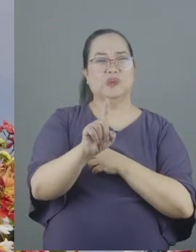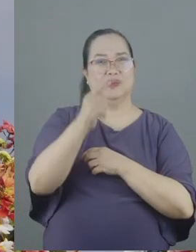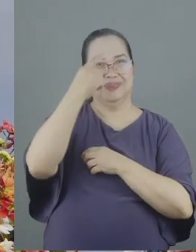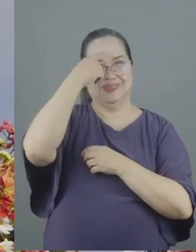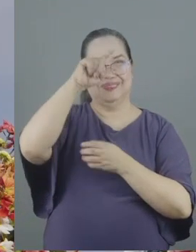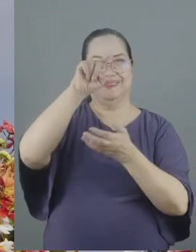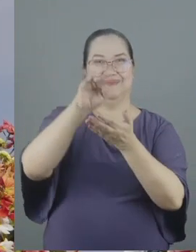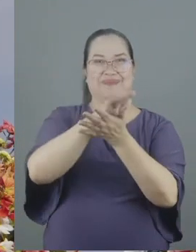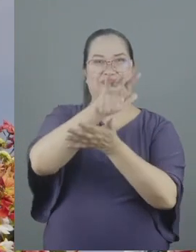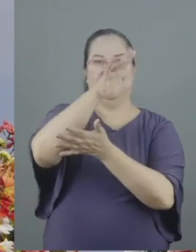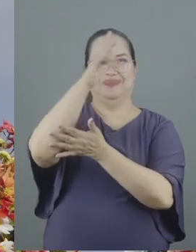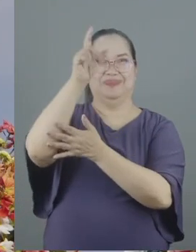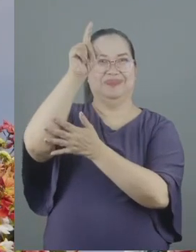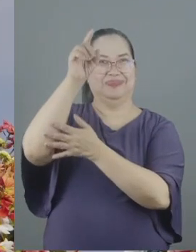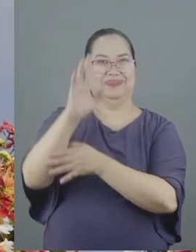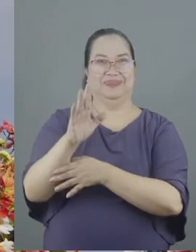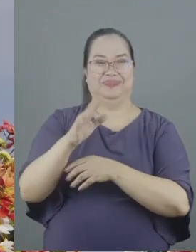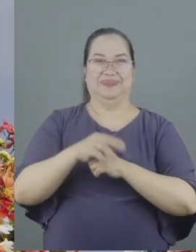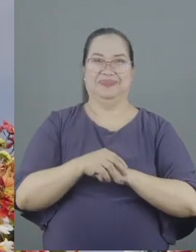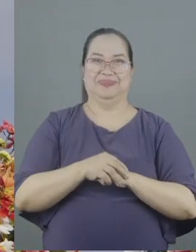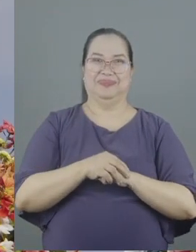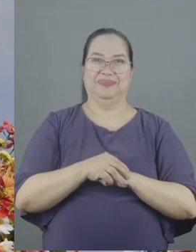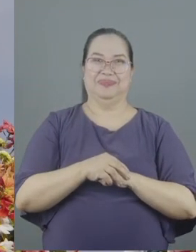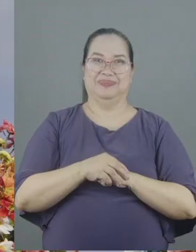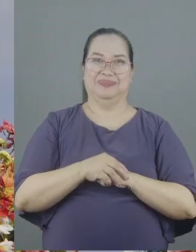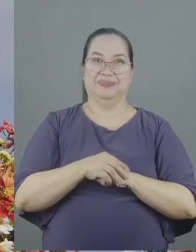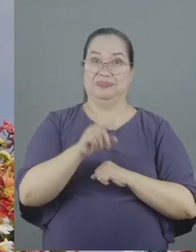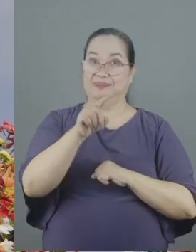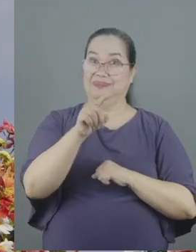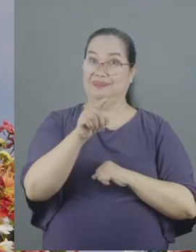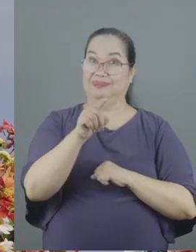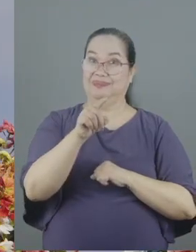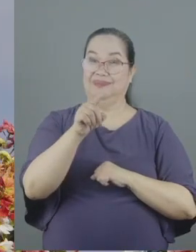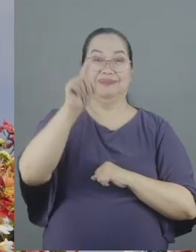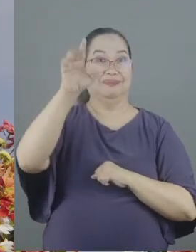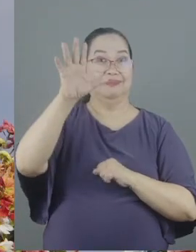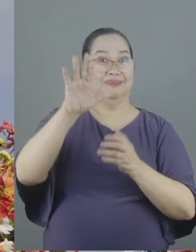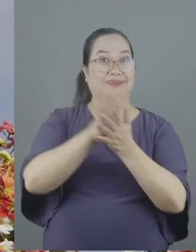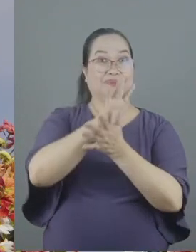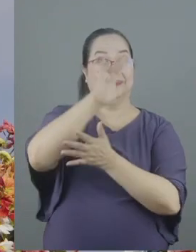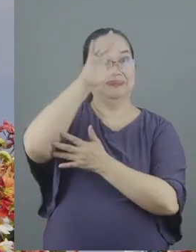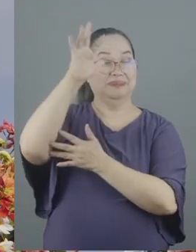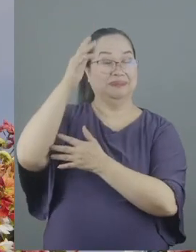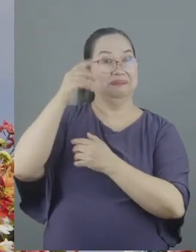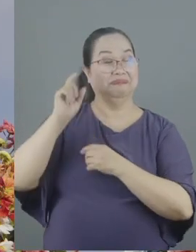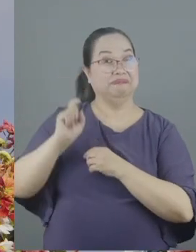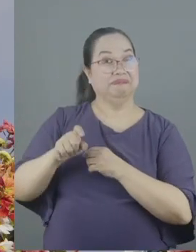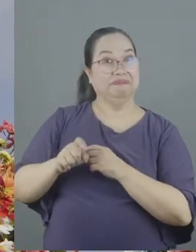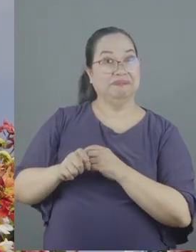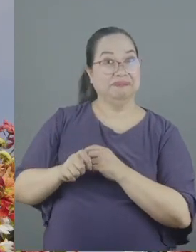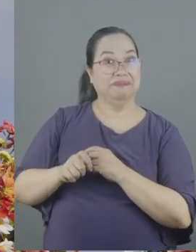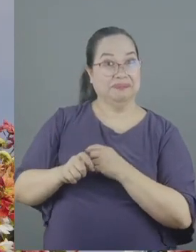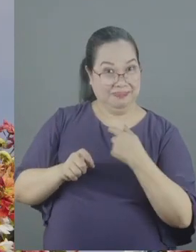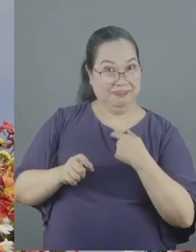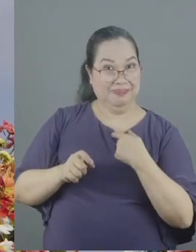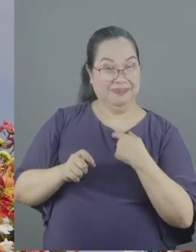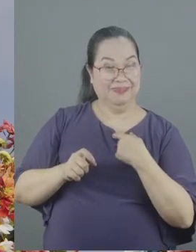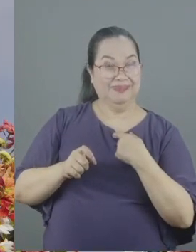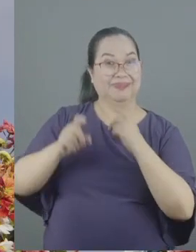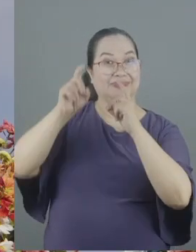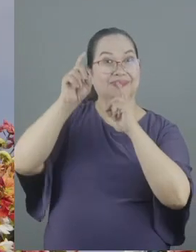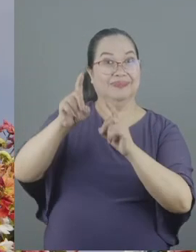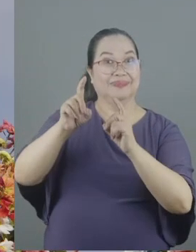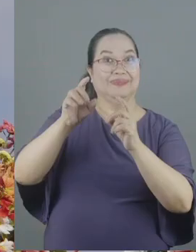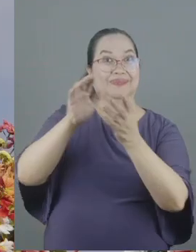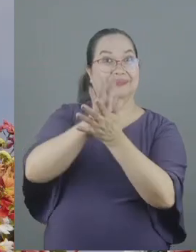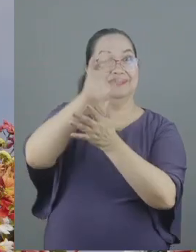glory of God don't you think he deserves glory doesn't he deserve glory for saving